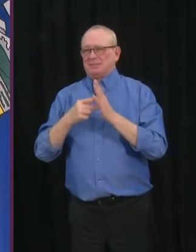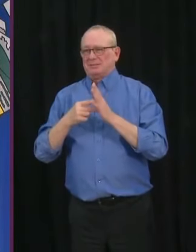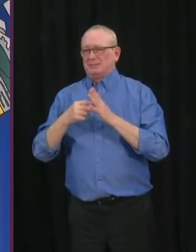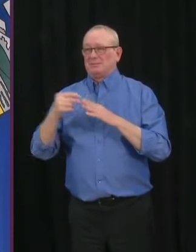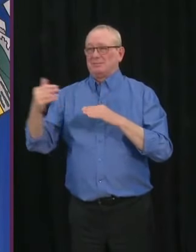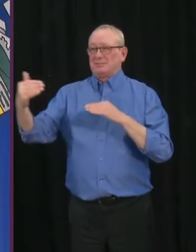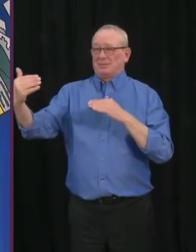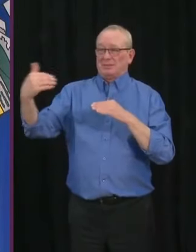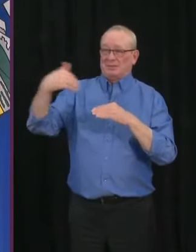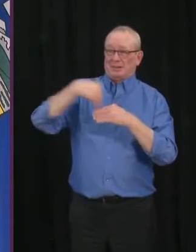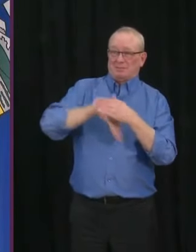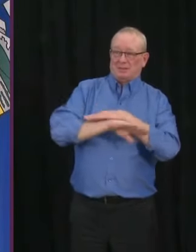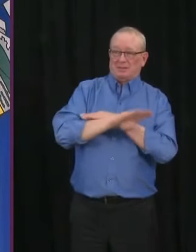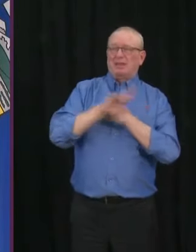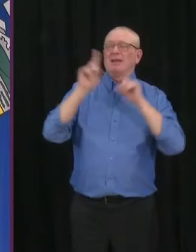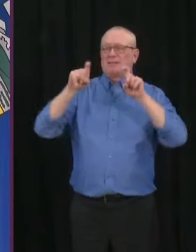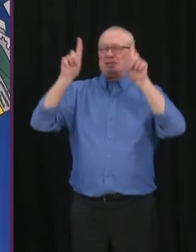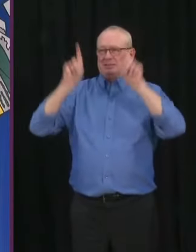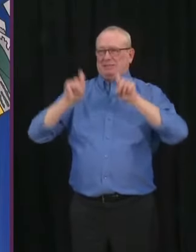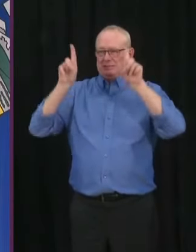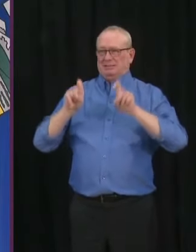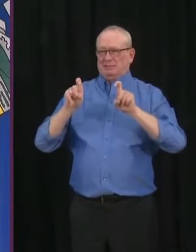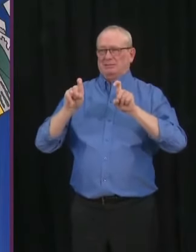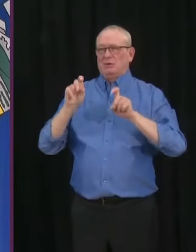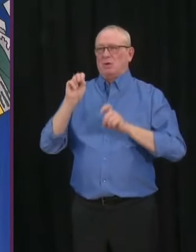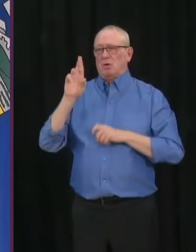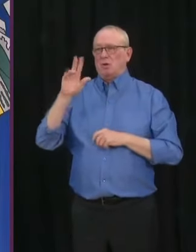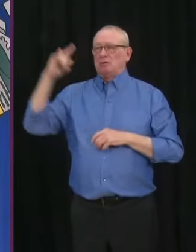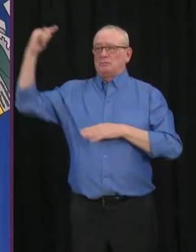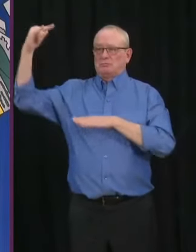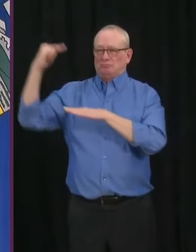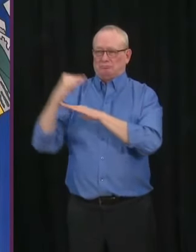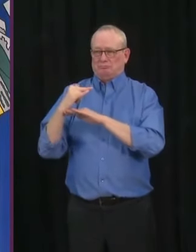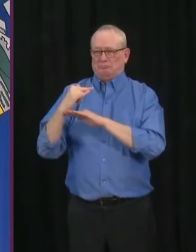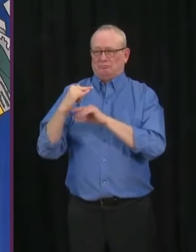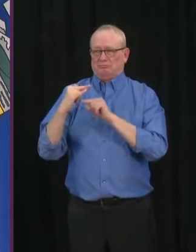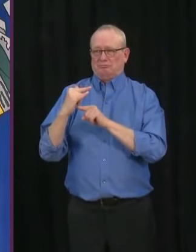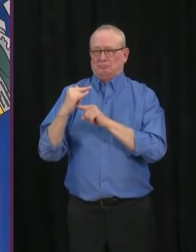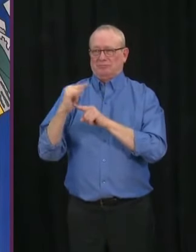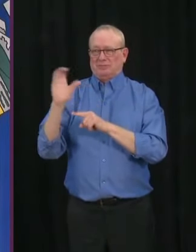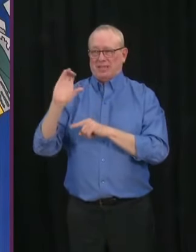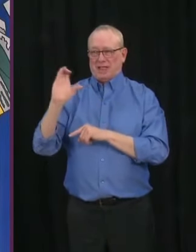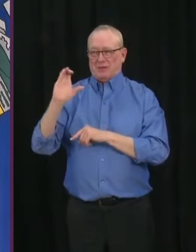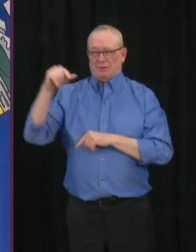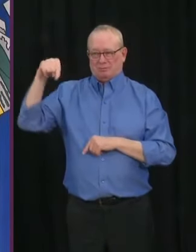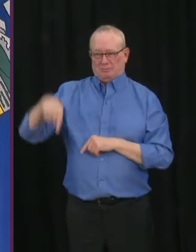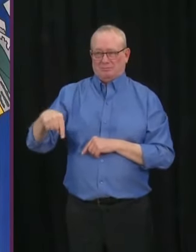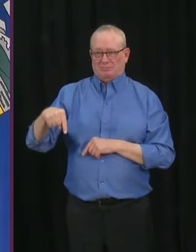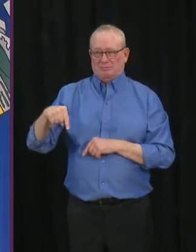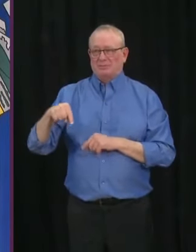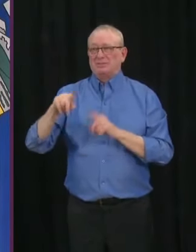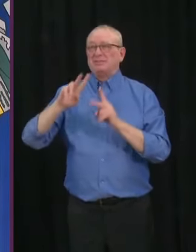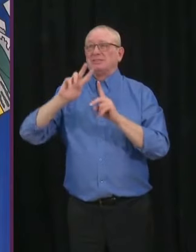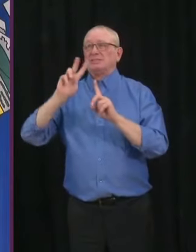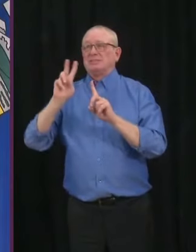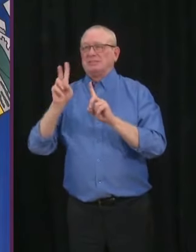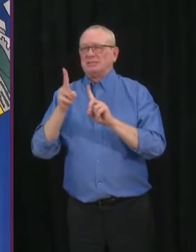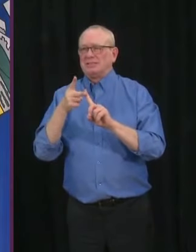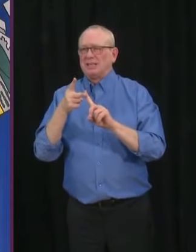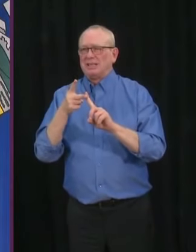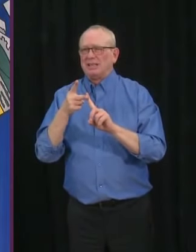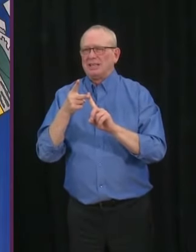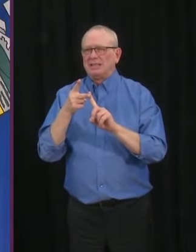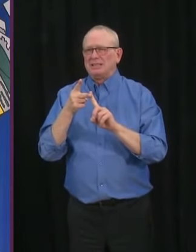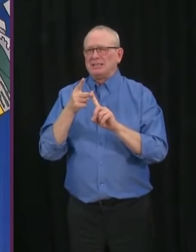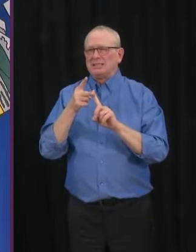at either of those two locations and then a further second test between day six and day seven. And so 100 percent of the